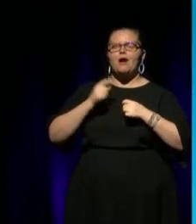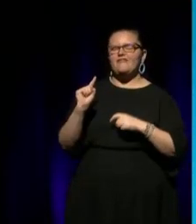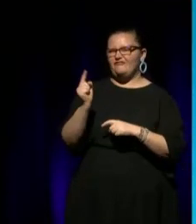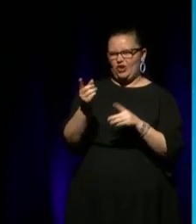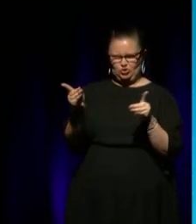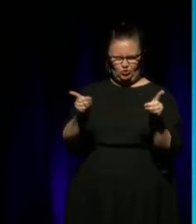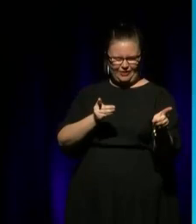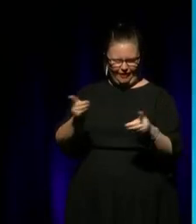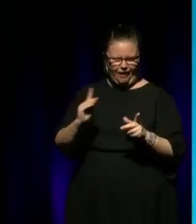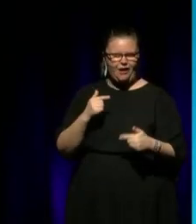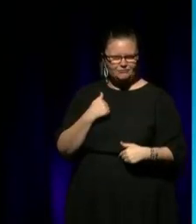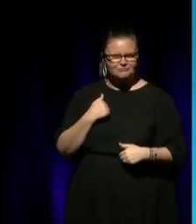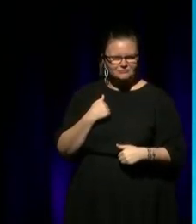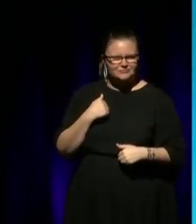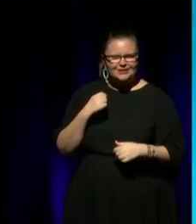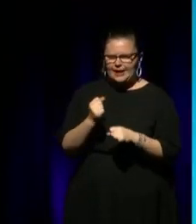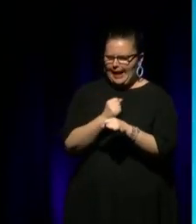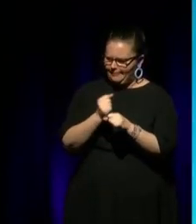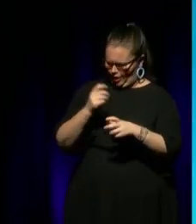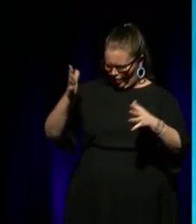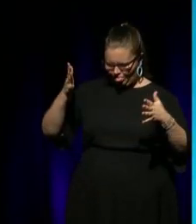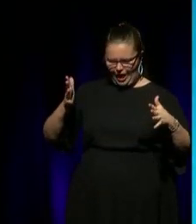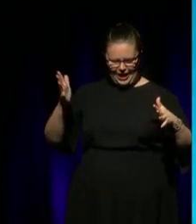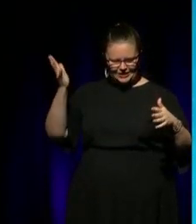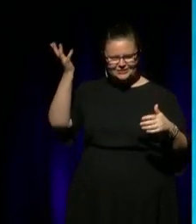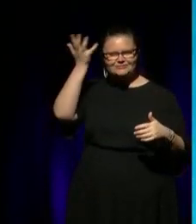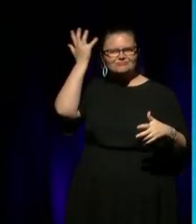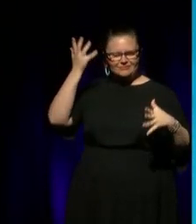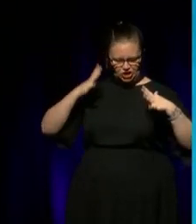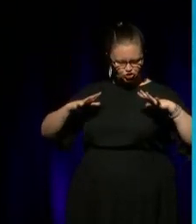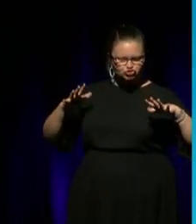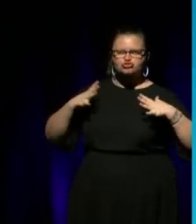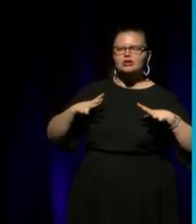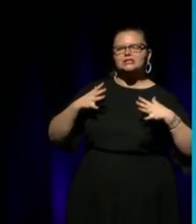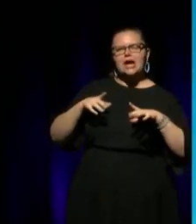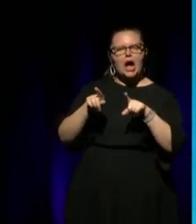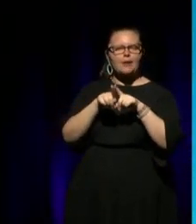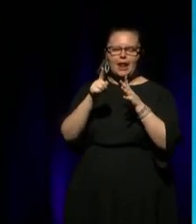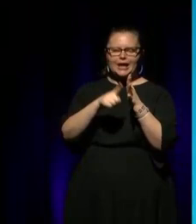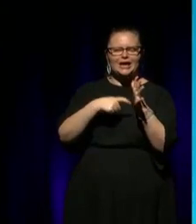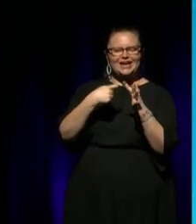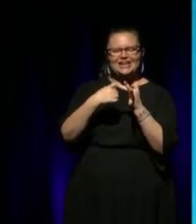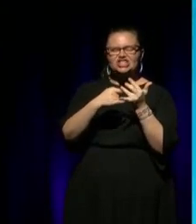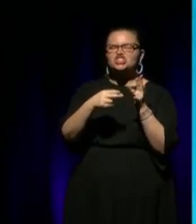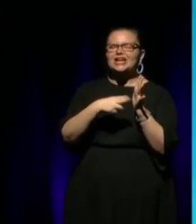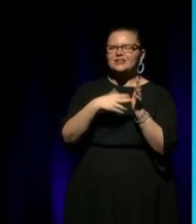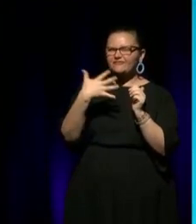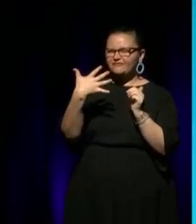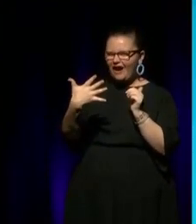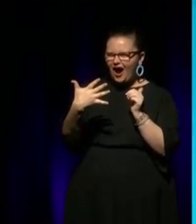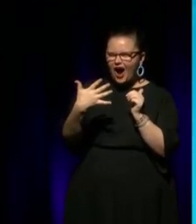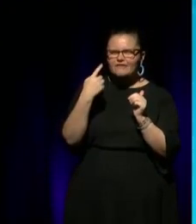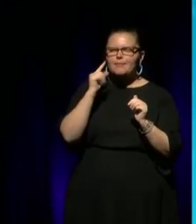make us boys dress up and perform. Jackson 5, Supri... I did my first drag show at 3.